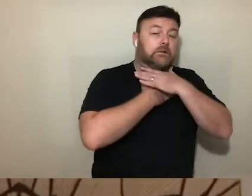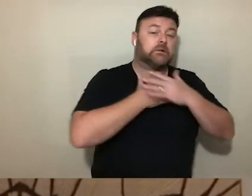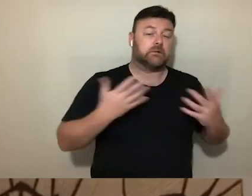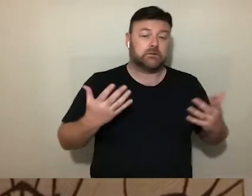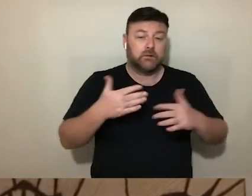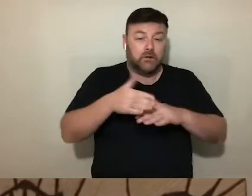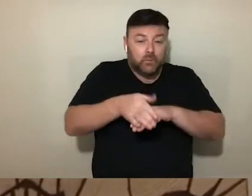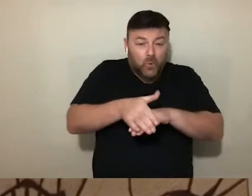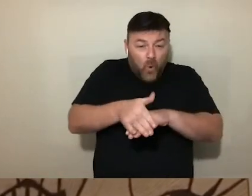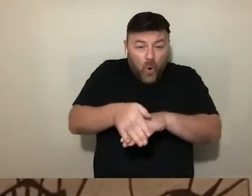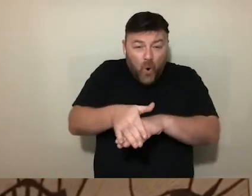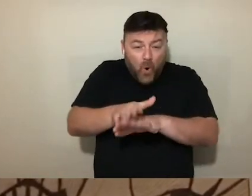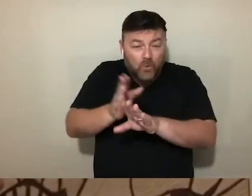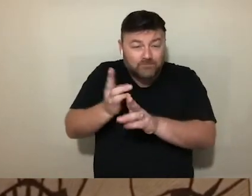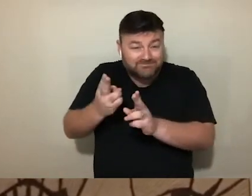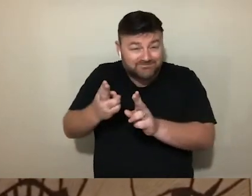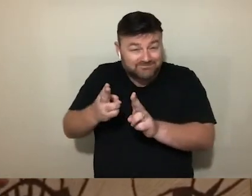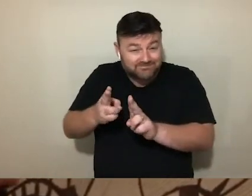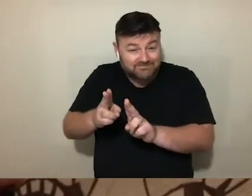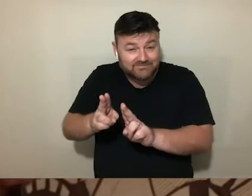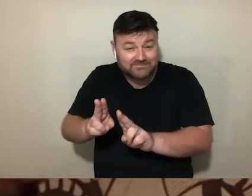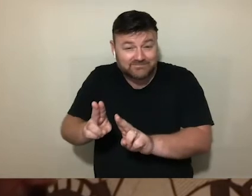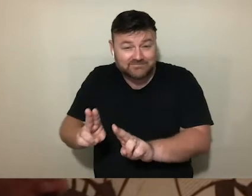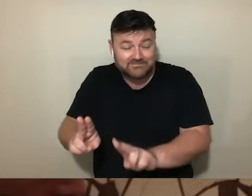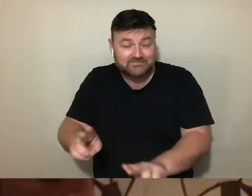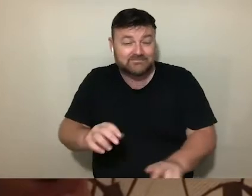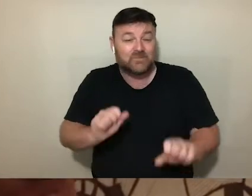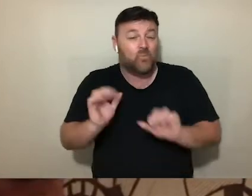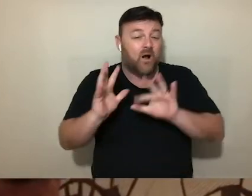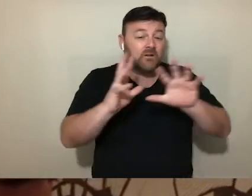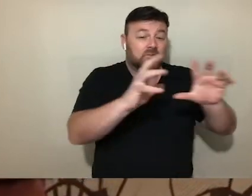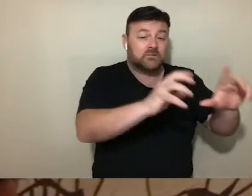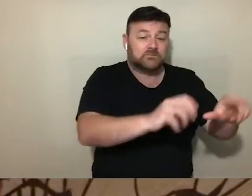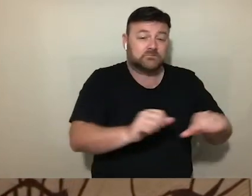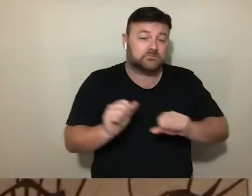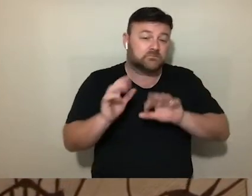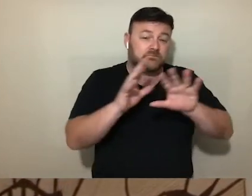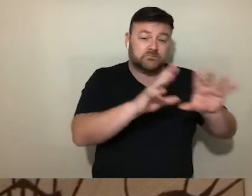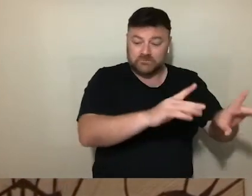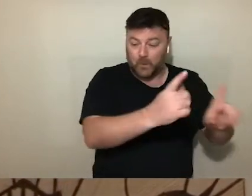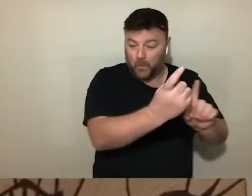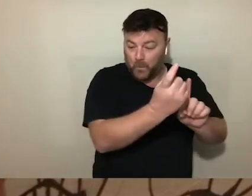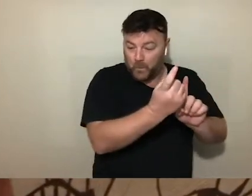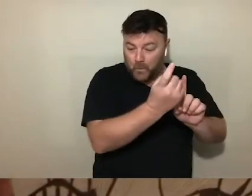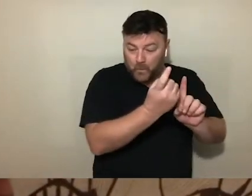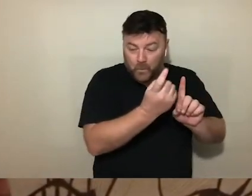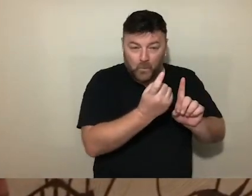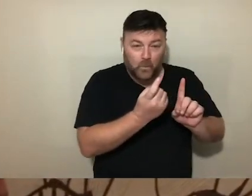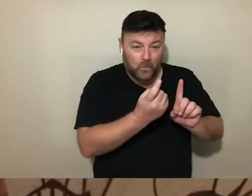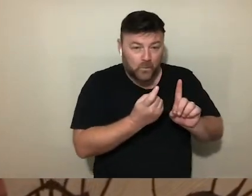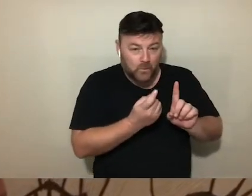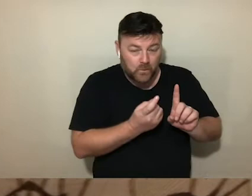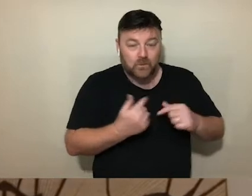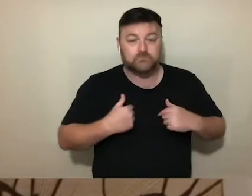Fossils in every gut. And the tide keeps washing closer. I don't want to be